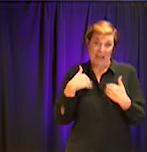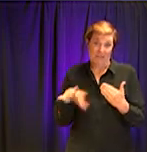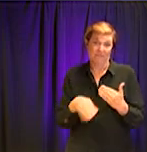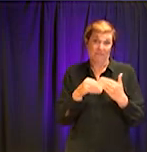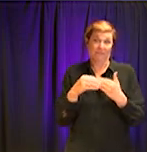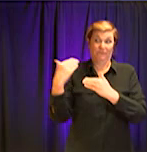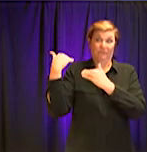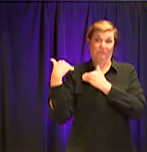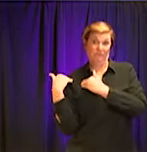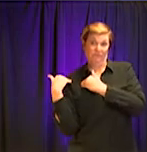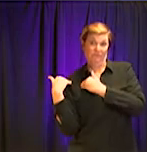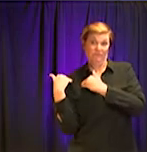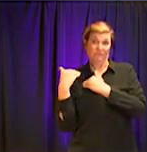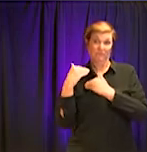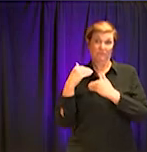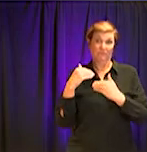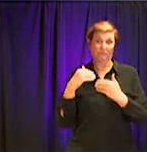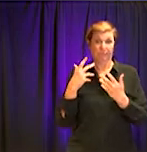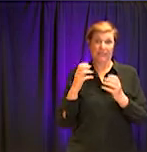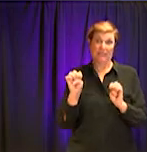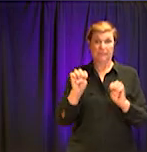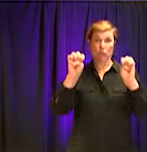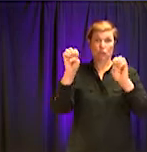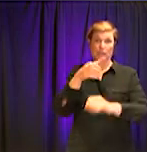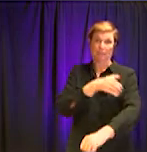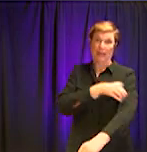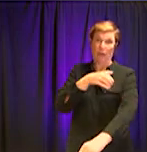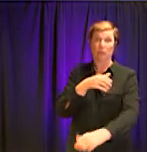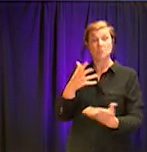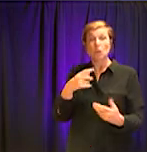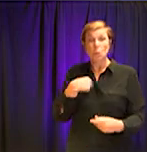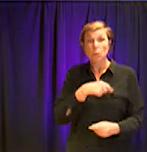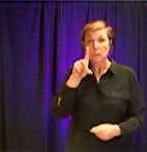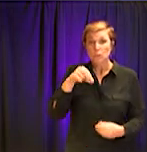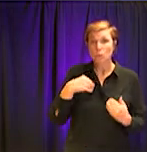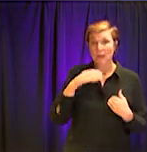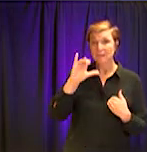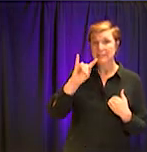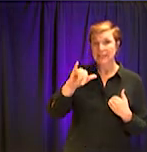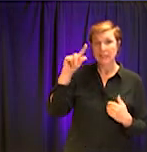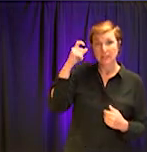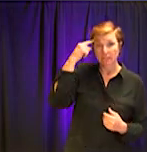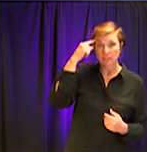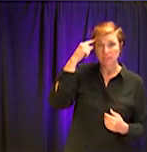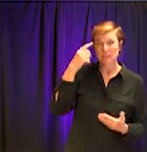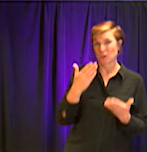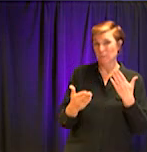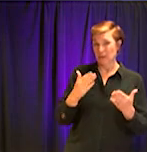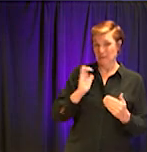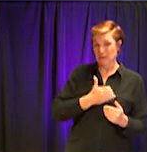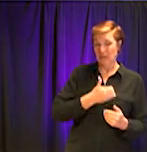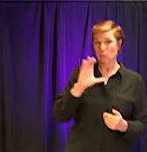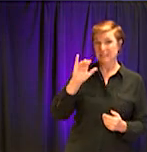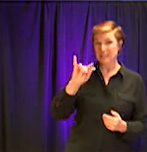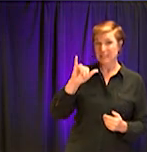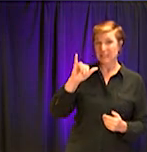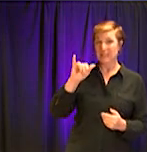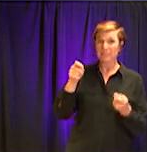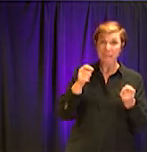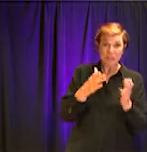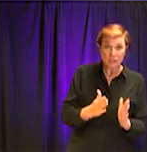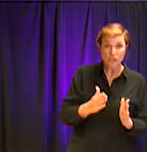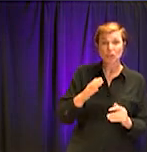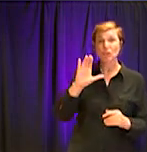but because we have a council manager form of government, that would be something that I would have to work with our city manager and our city attorney to